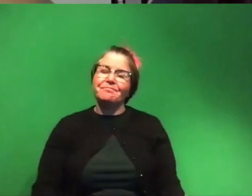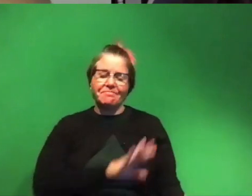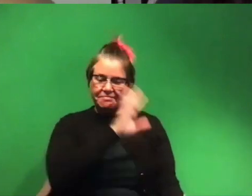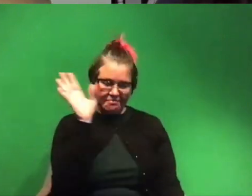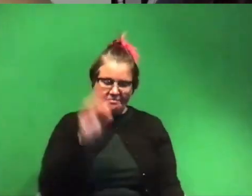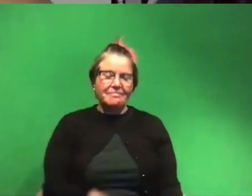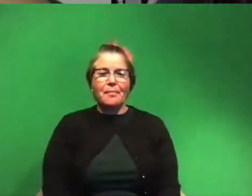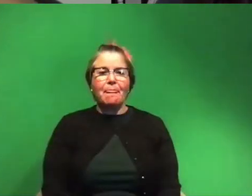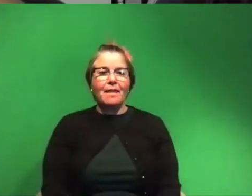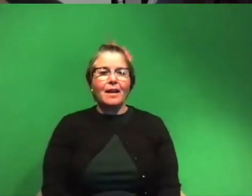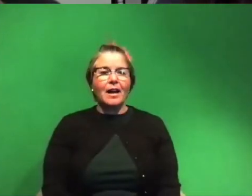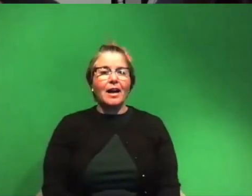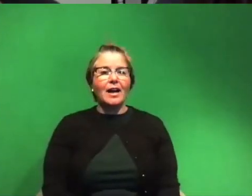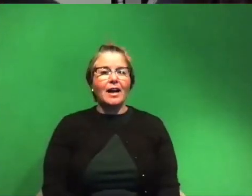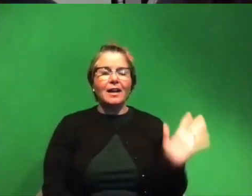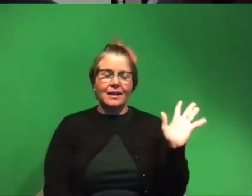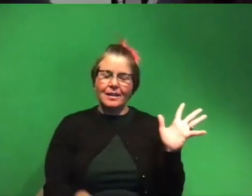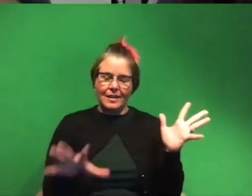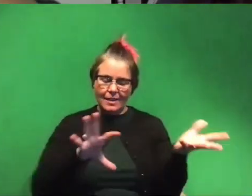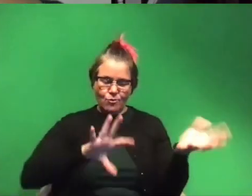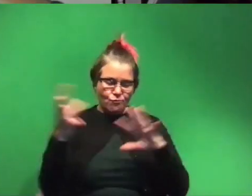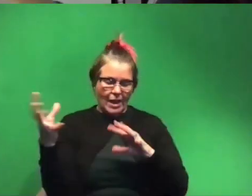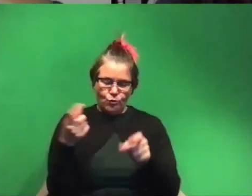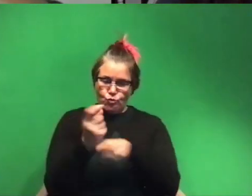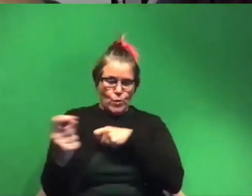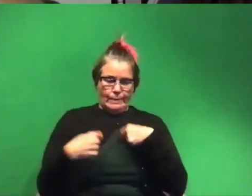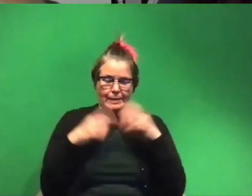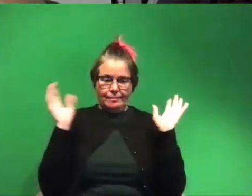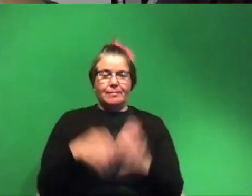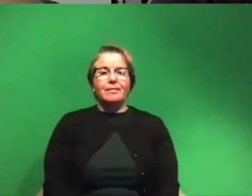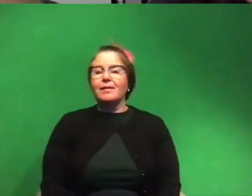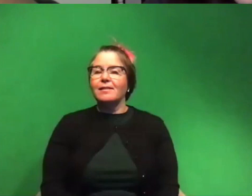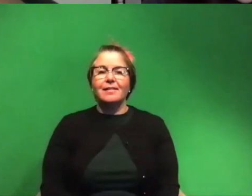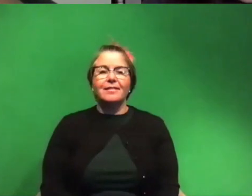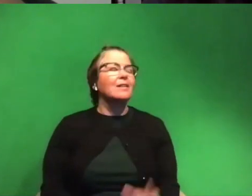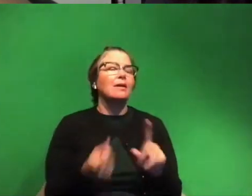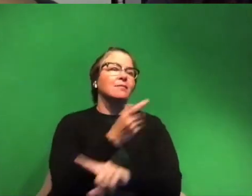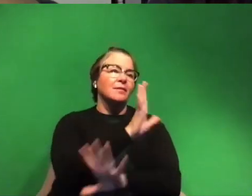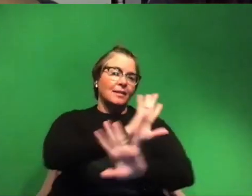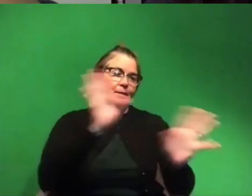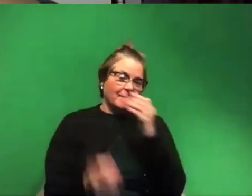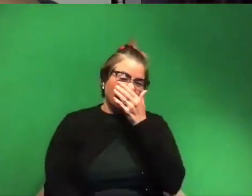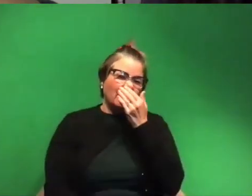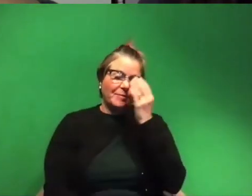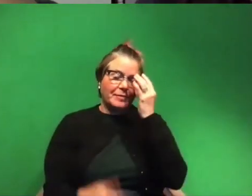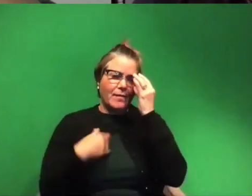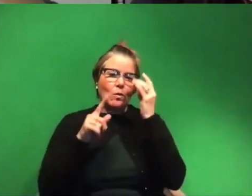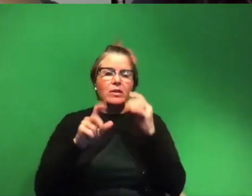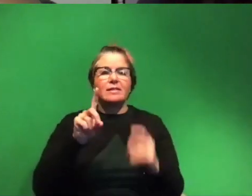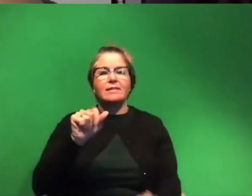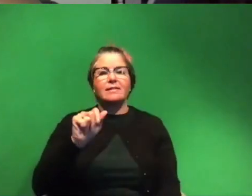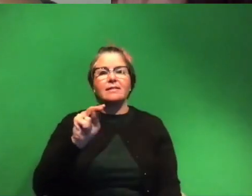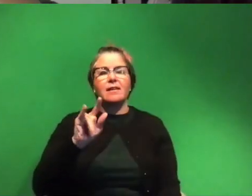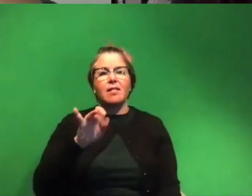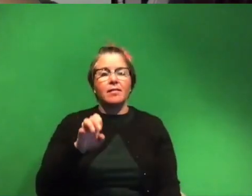yeah yeah i was ruined oh man okay well anyway um we've got a question from danielle here